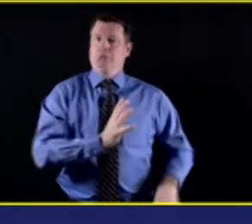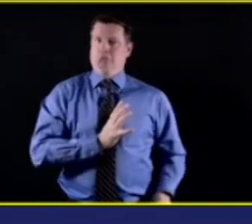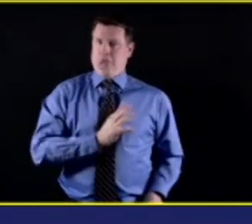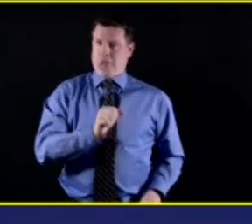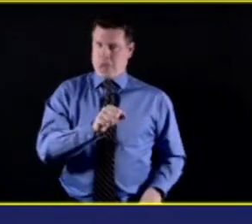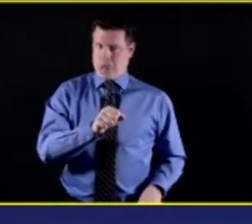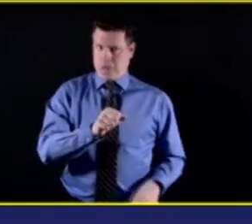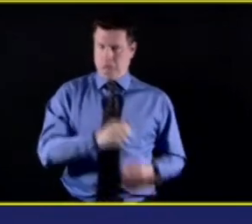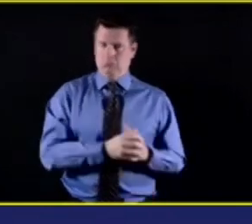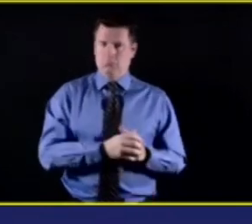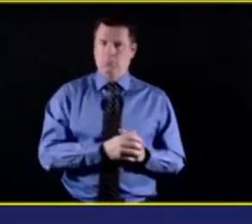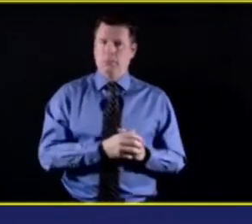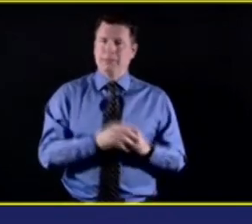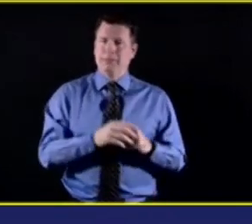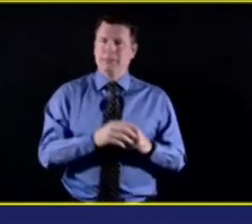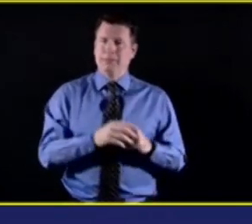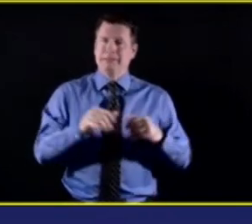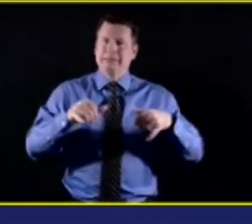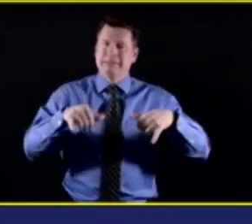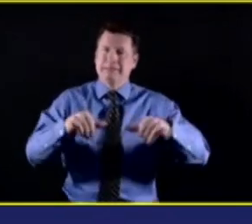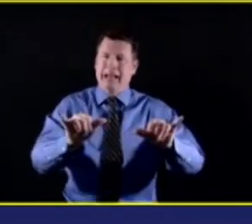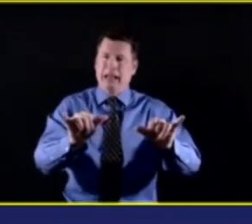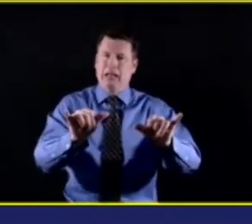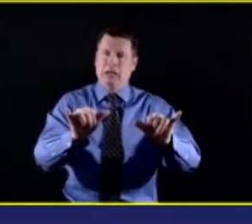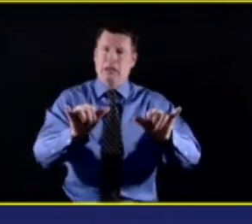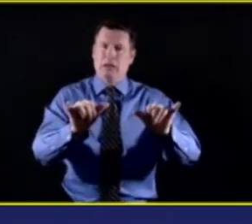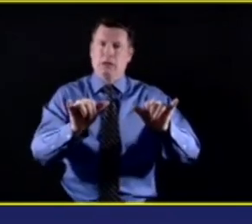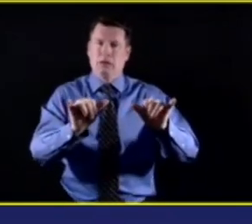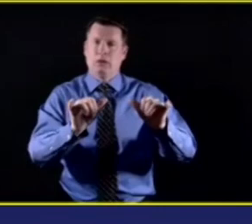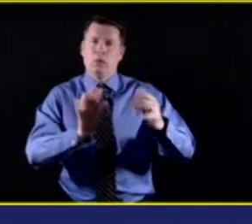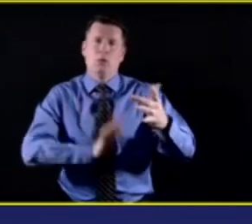that may not have access to